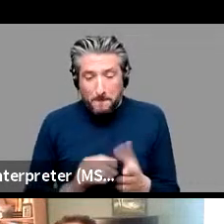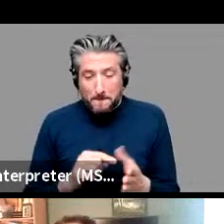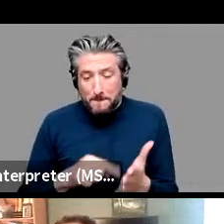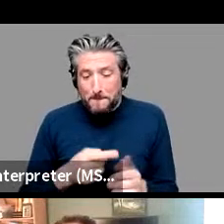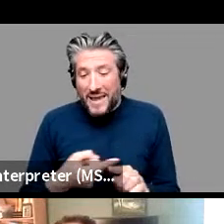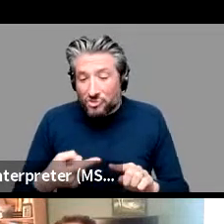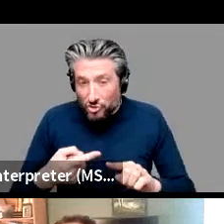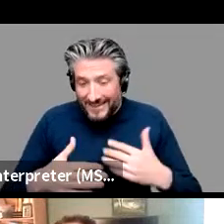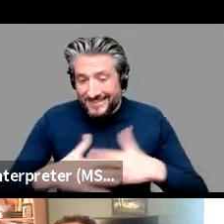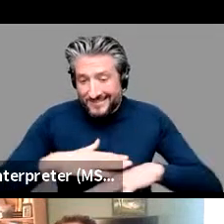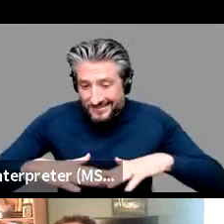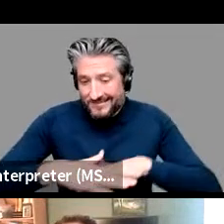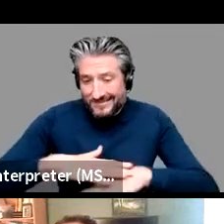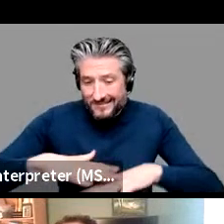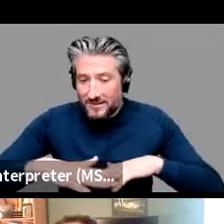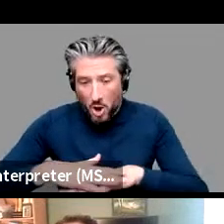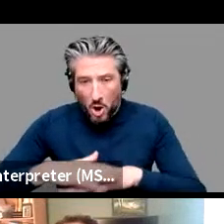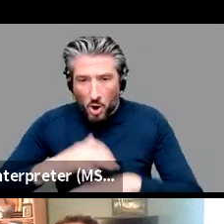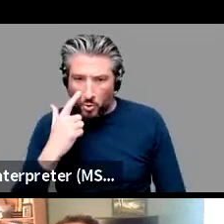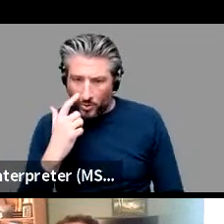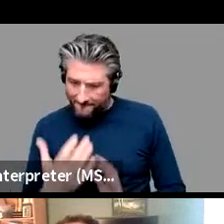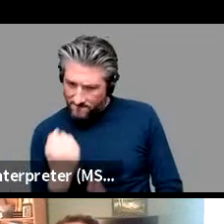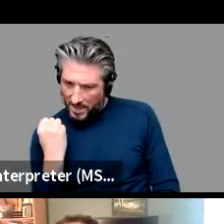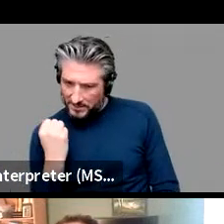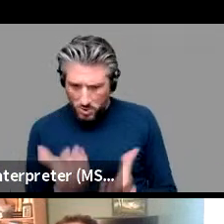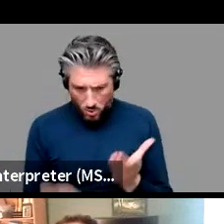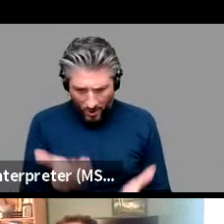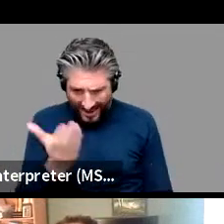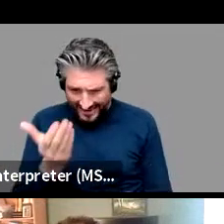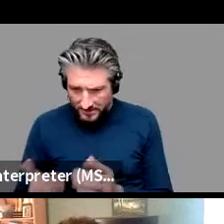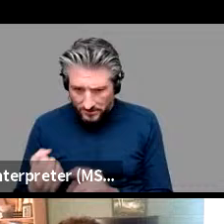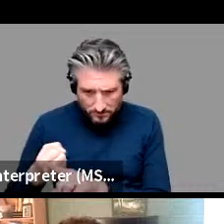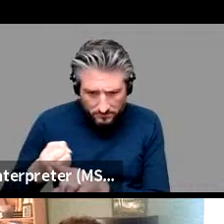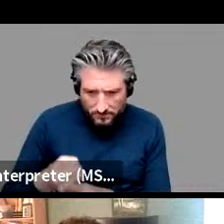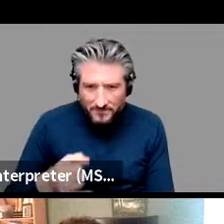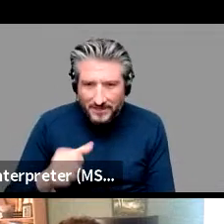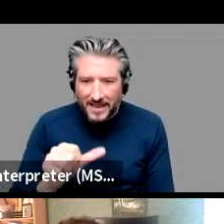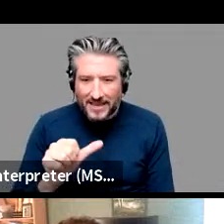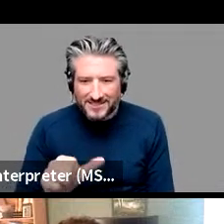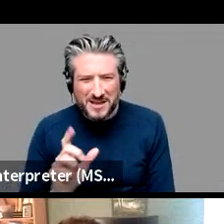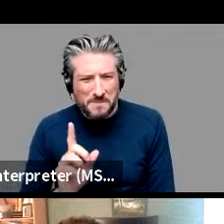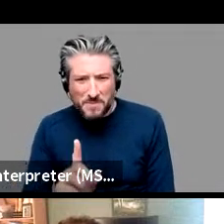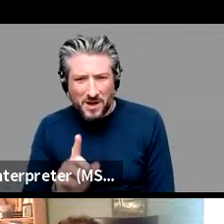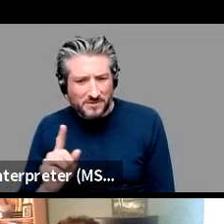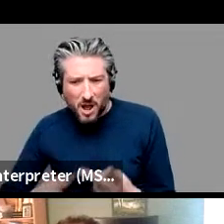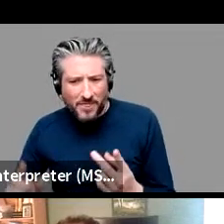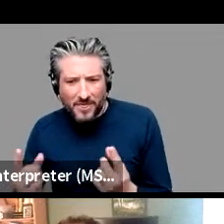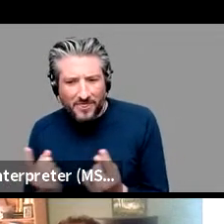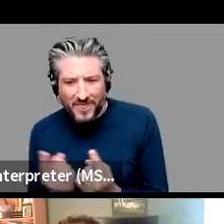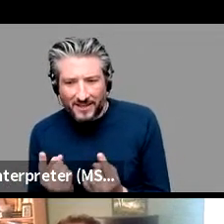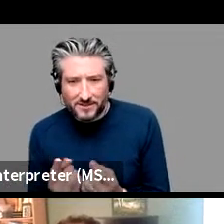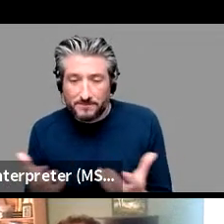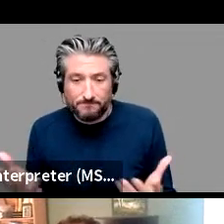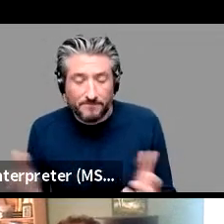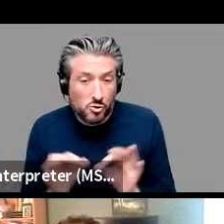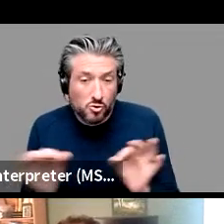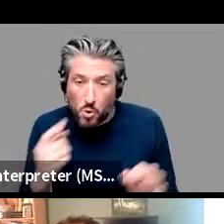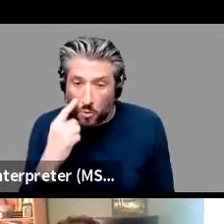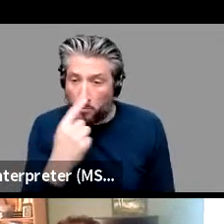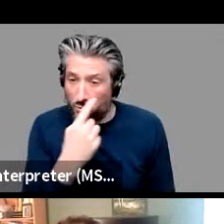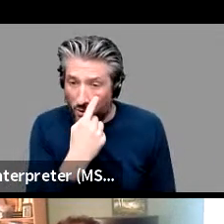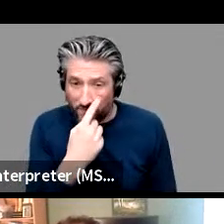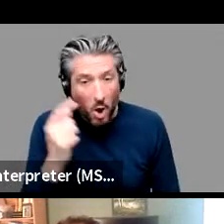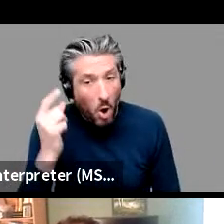weights from that but then you start doing all kinds of things for which we don't have any proof that they are cognitively plausible